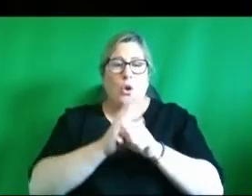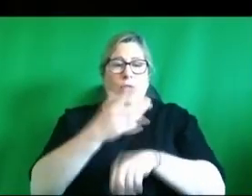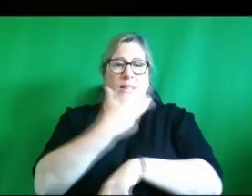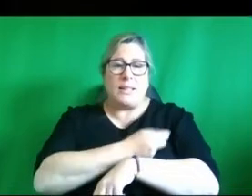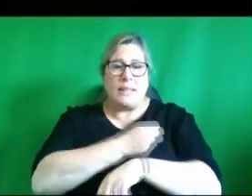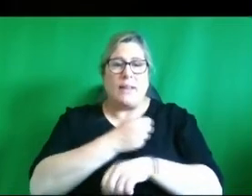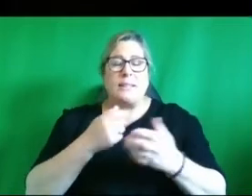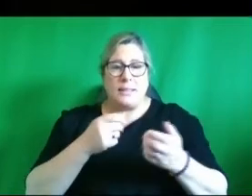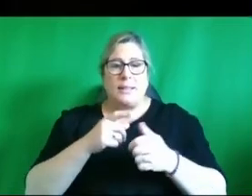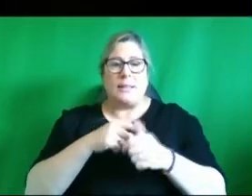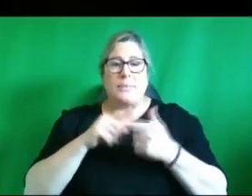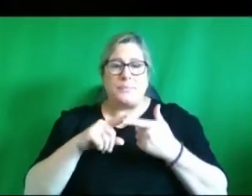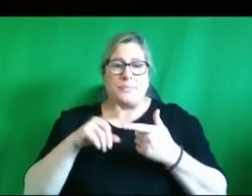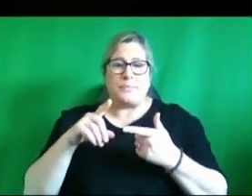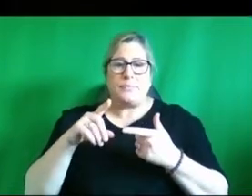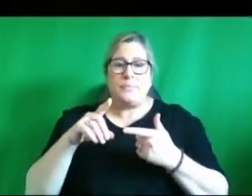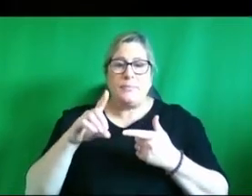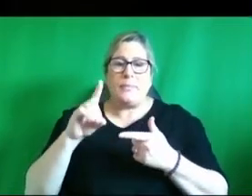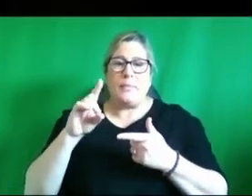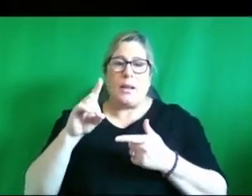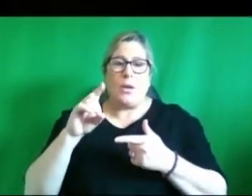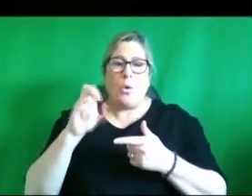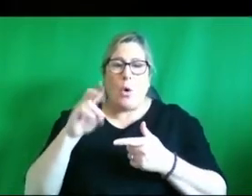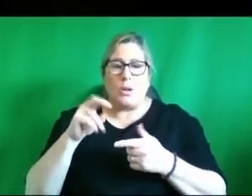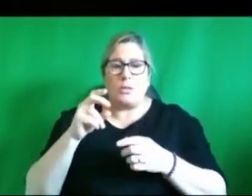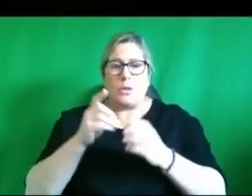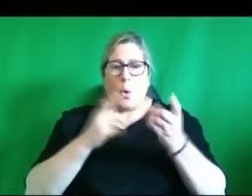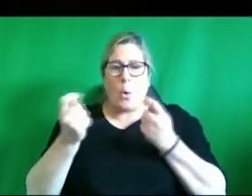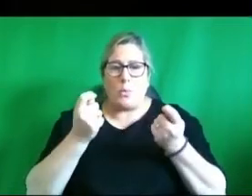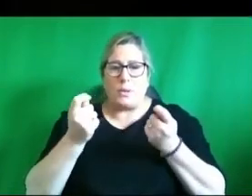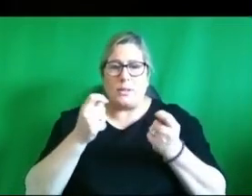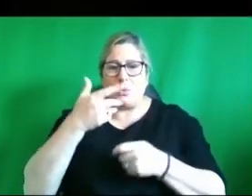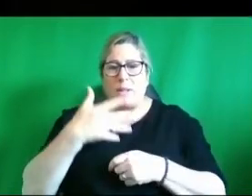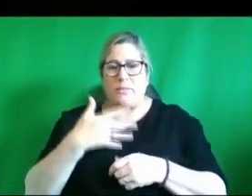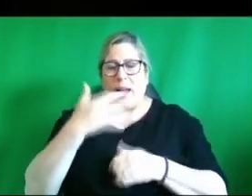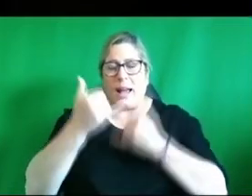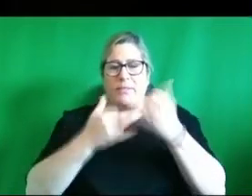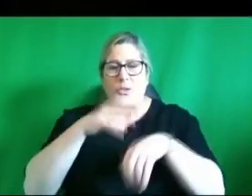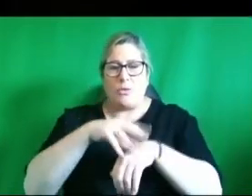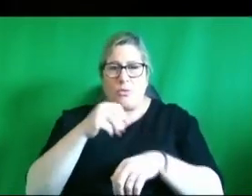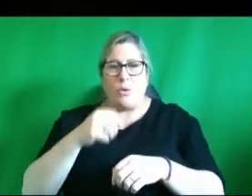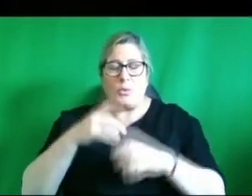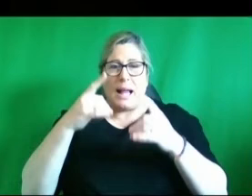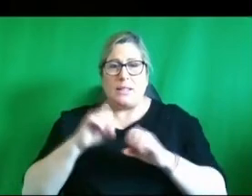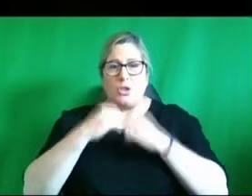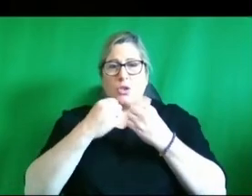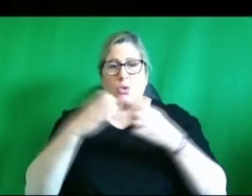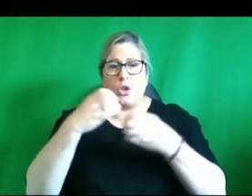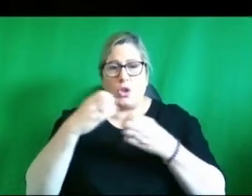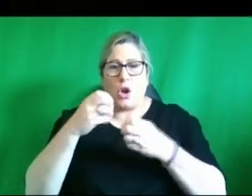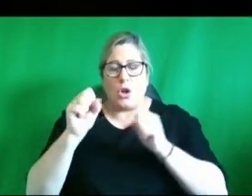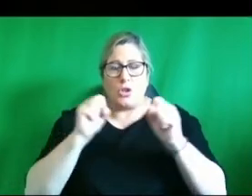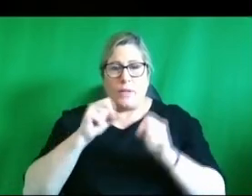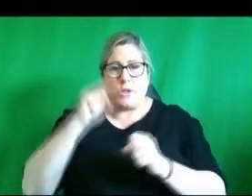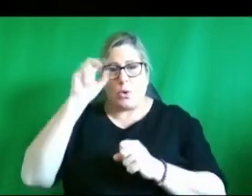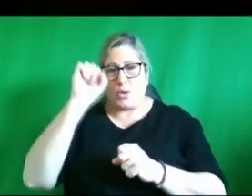general of COT cooperation working together which is a 25 year old partnership between the health and social care services in Northern Ireland and the